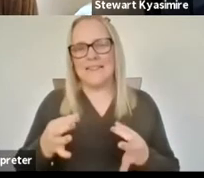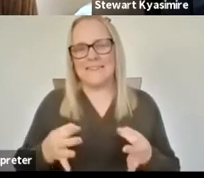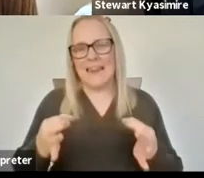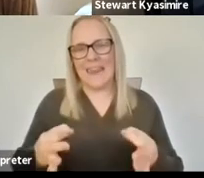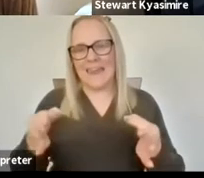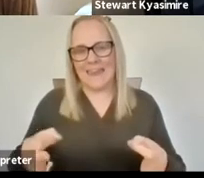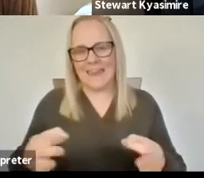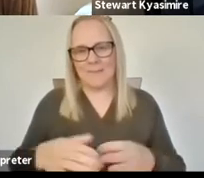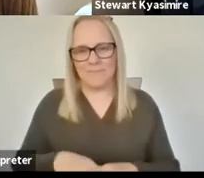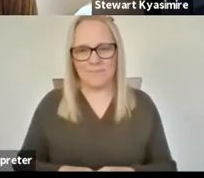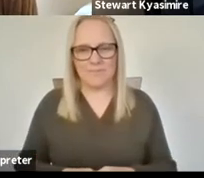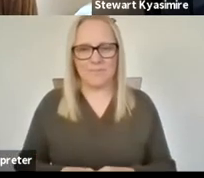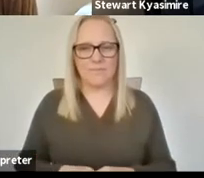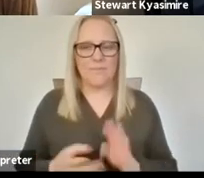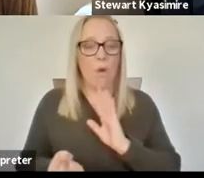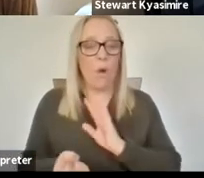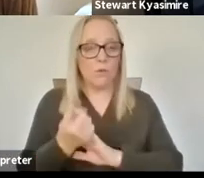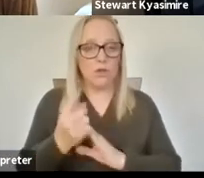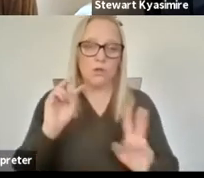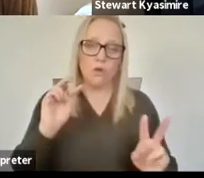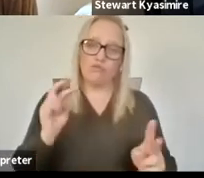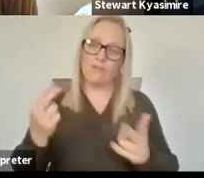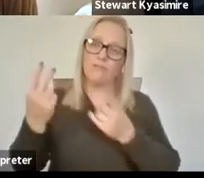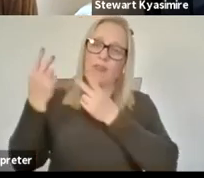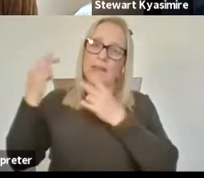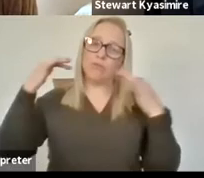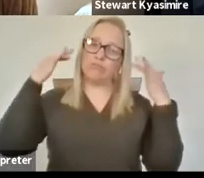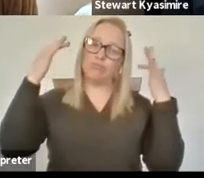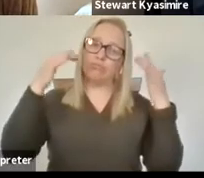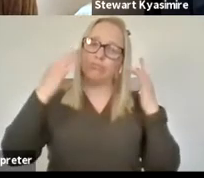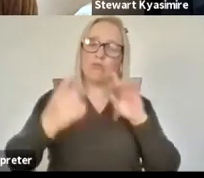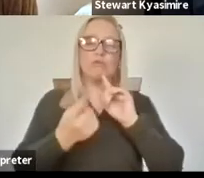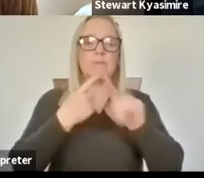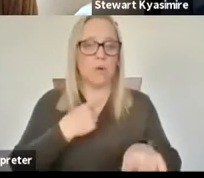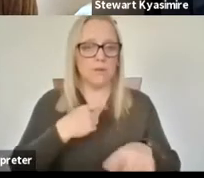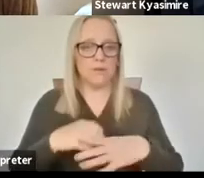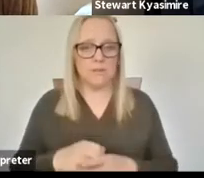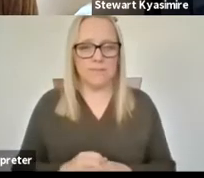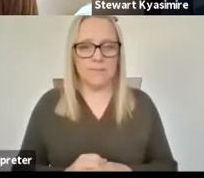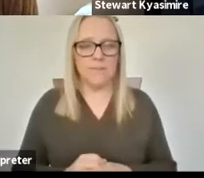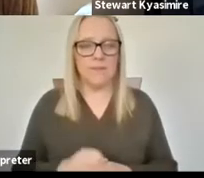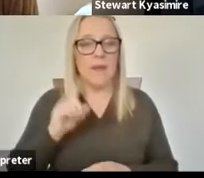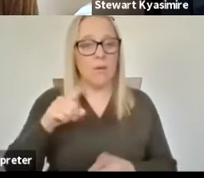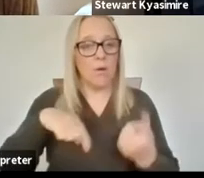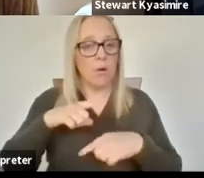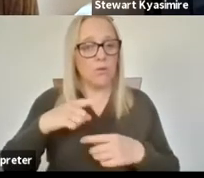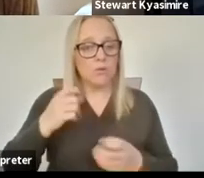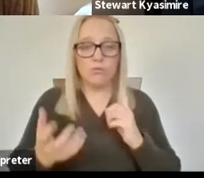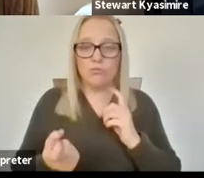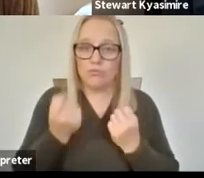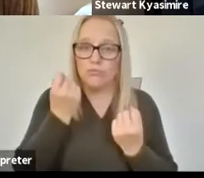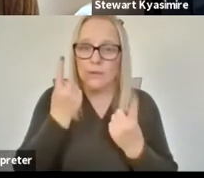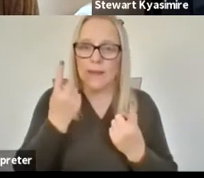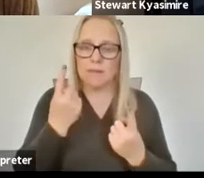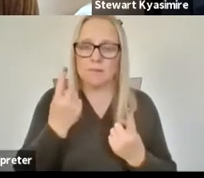reflection or response but this was one thing and then the other thing that we also discovered is that actually we can